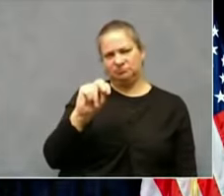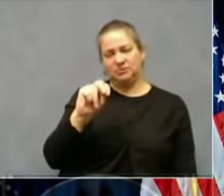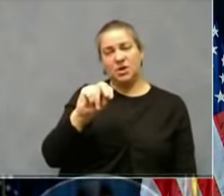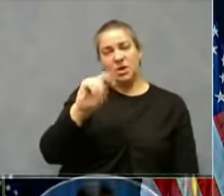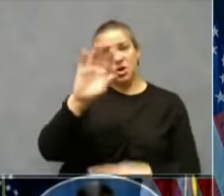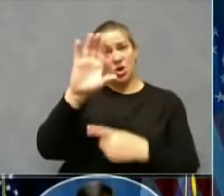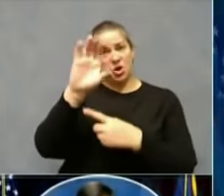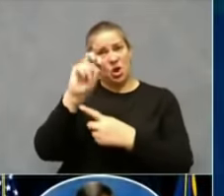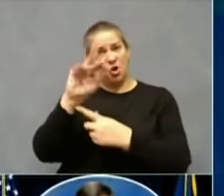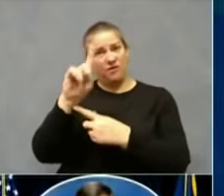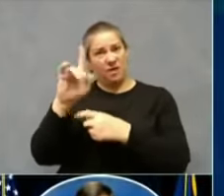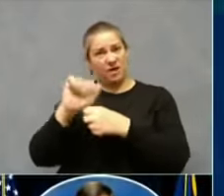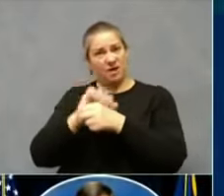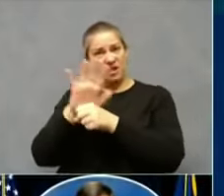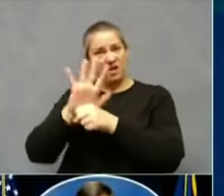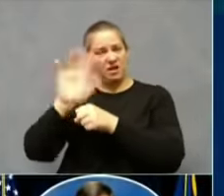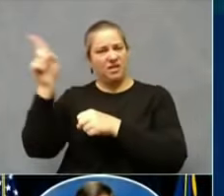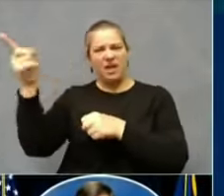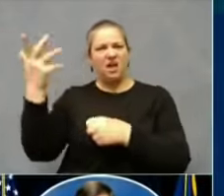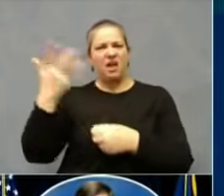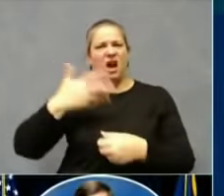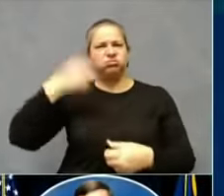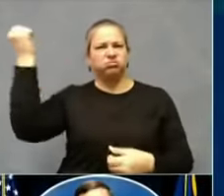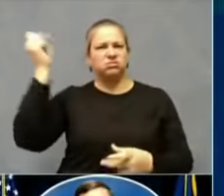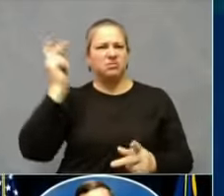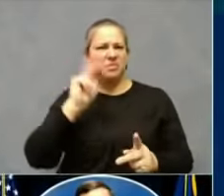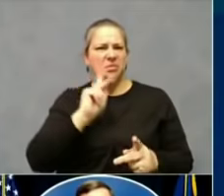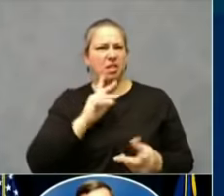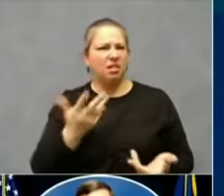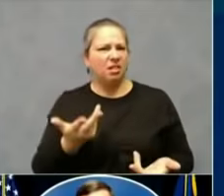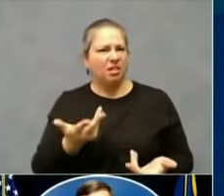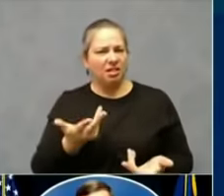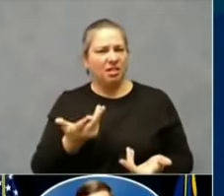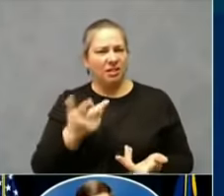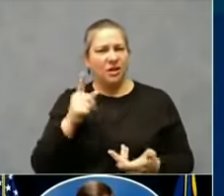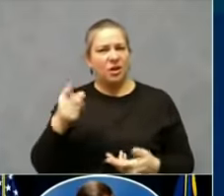communities. One of these people is LaTosha Benton of Lexington.